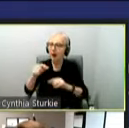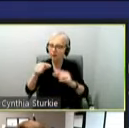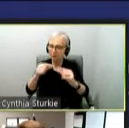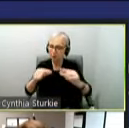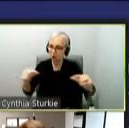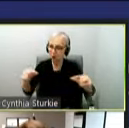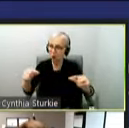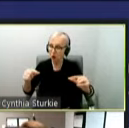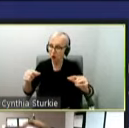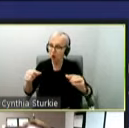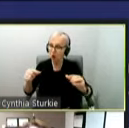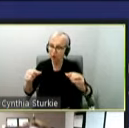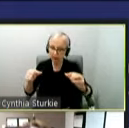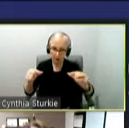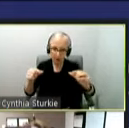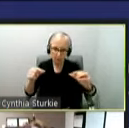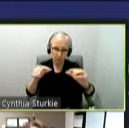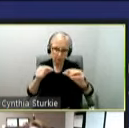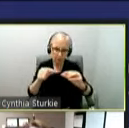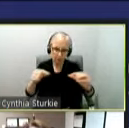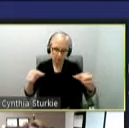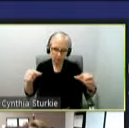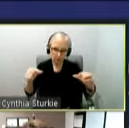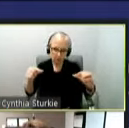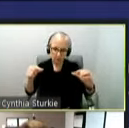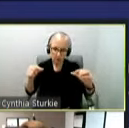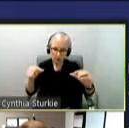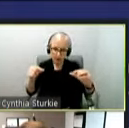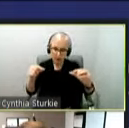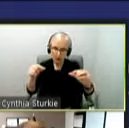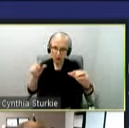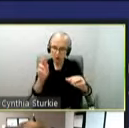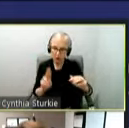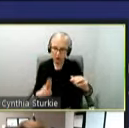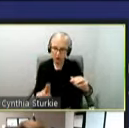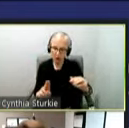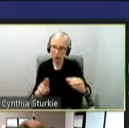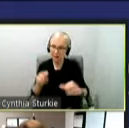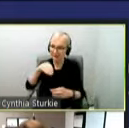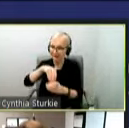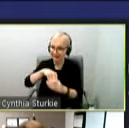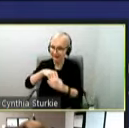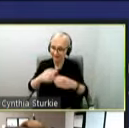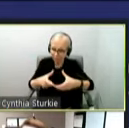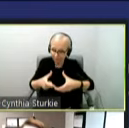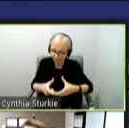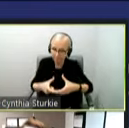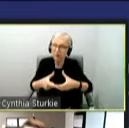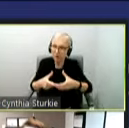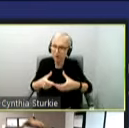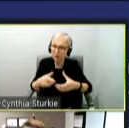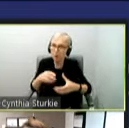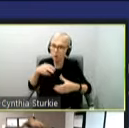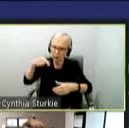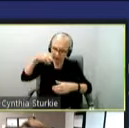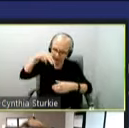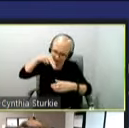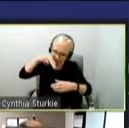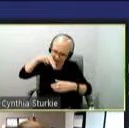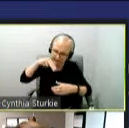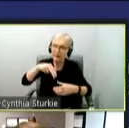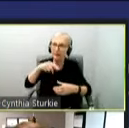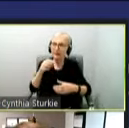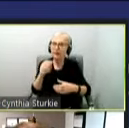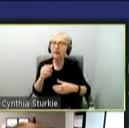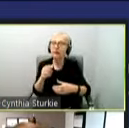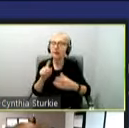-19 samples statewide. We have laboratories across the state submitting samples in for this sequencing program. And we can see here that